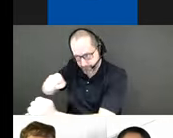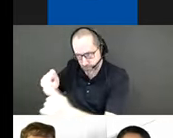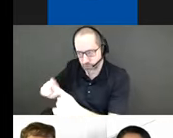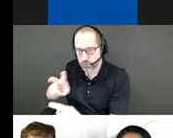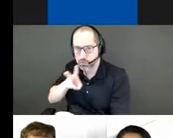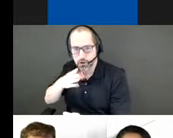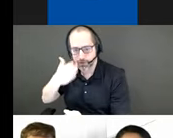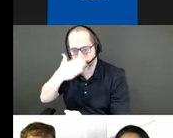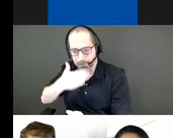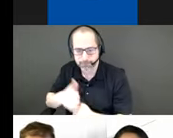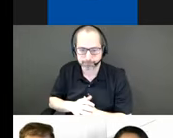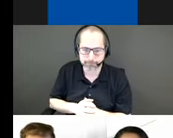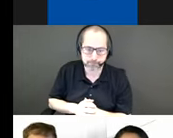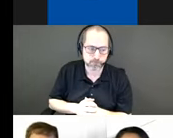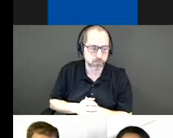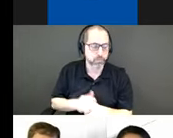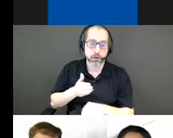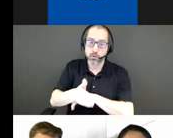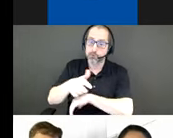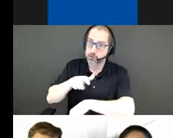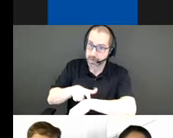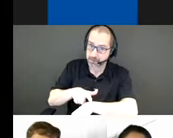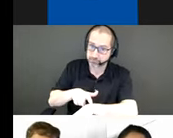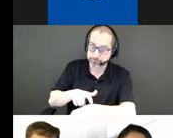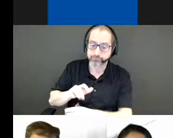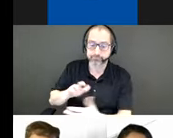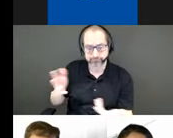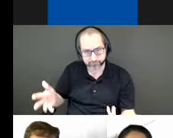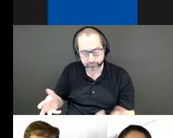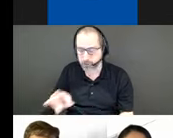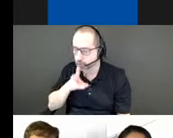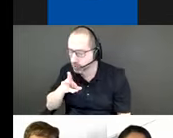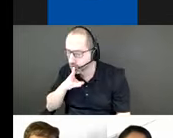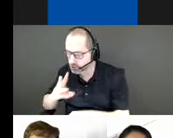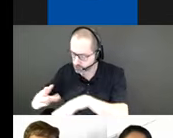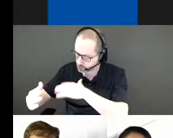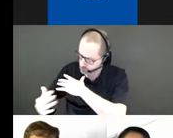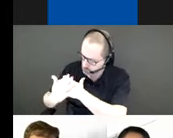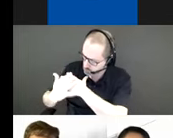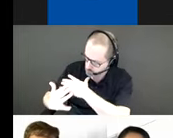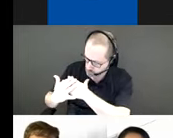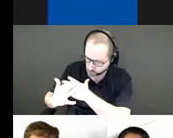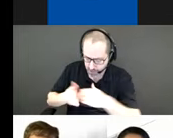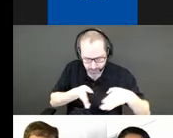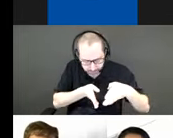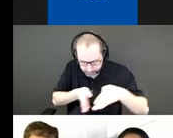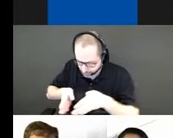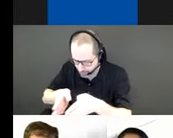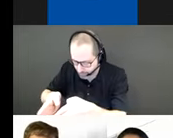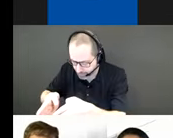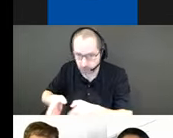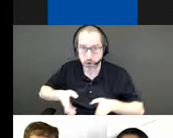The site through time can be understood as water, shoreline, path, roadway, and now new possibilities.